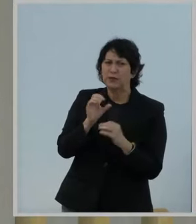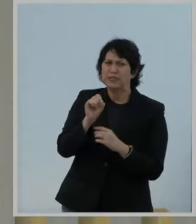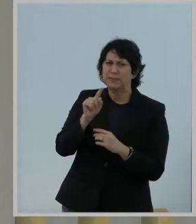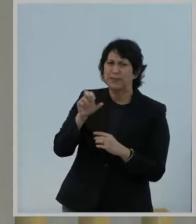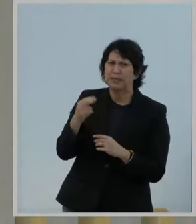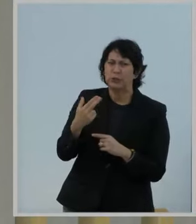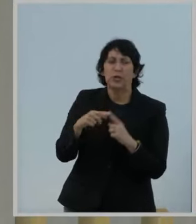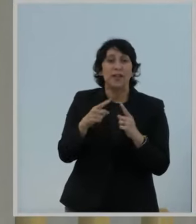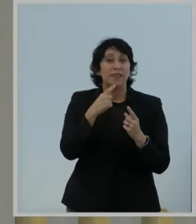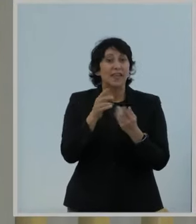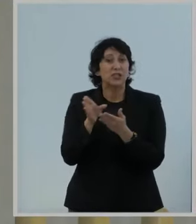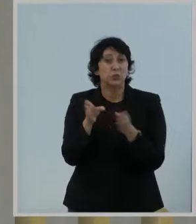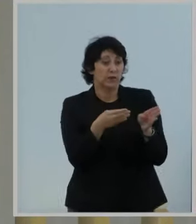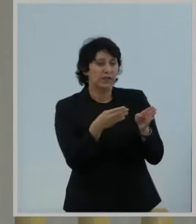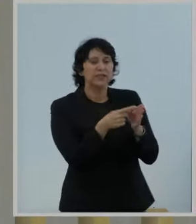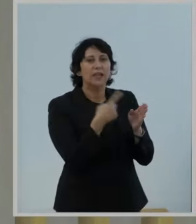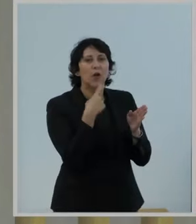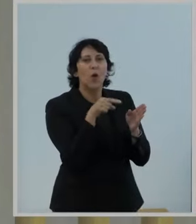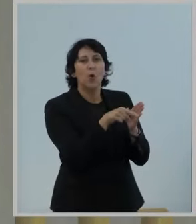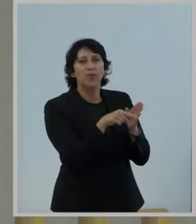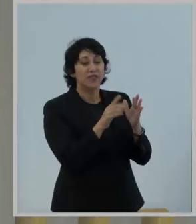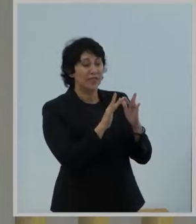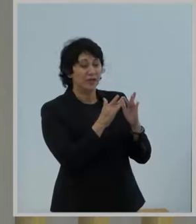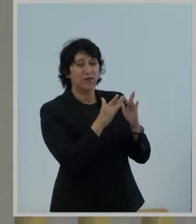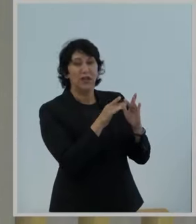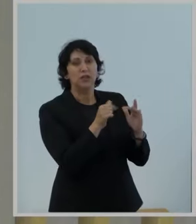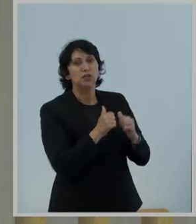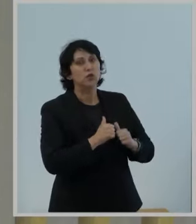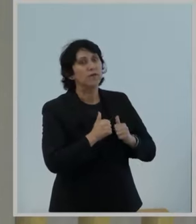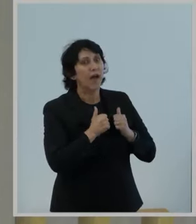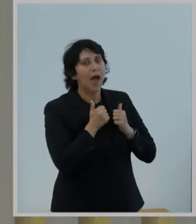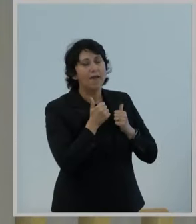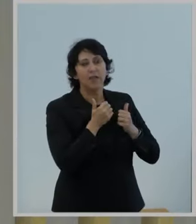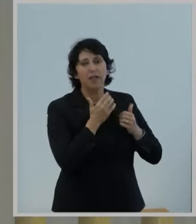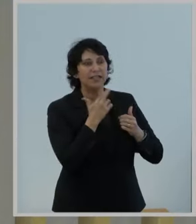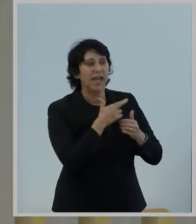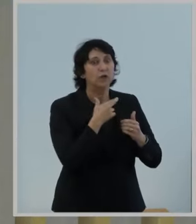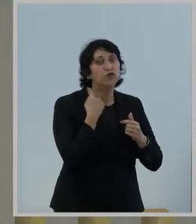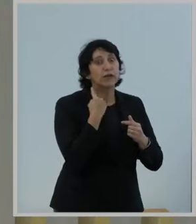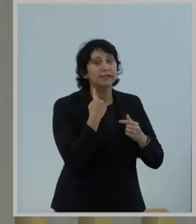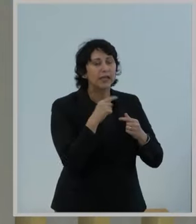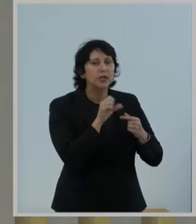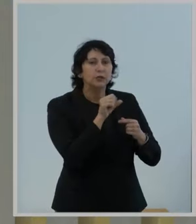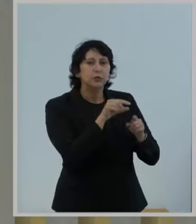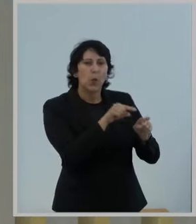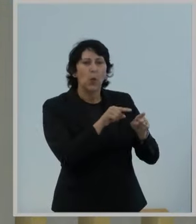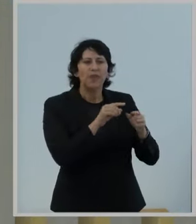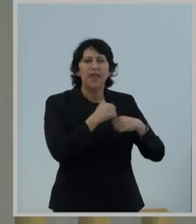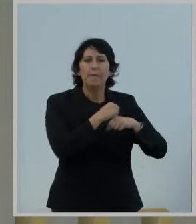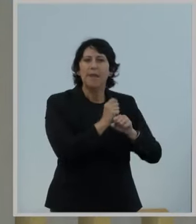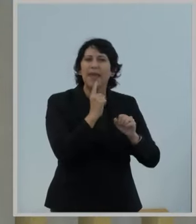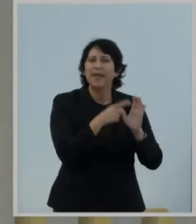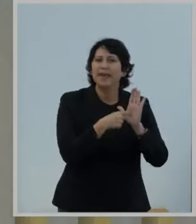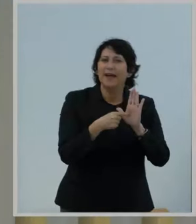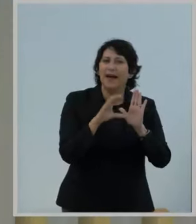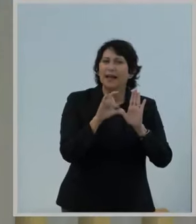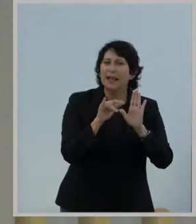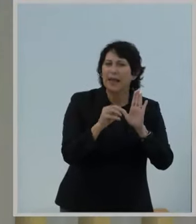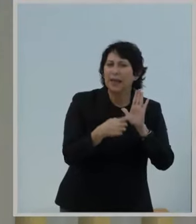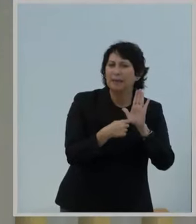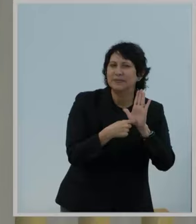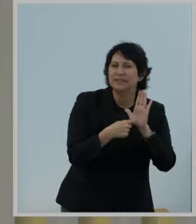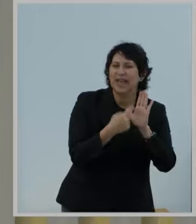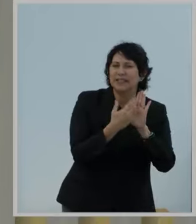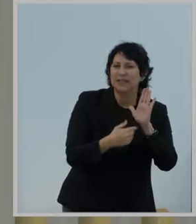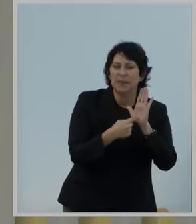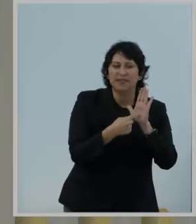instead to saying that the survival of the Internet was at risk. They helpfully made specific claims that are very easy to fact-check. Some of these